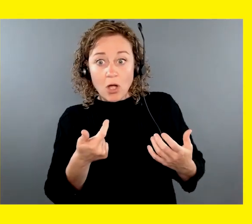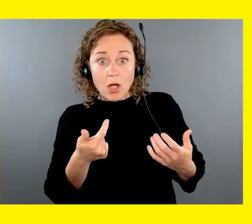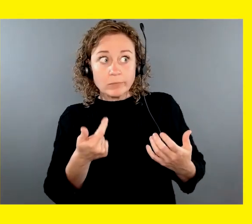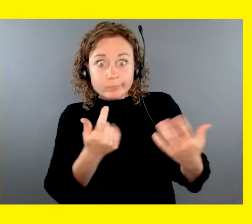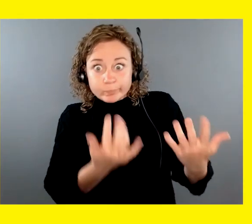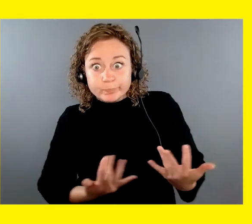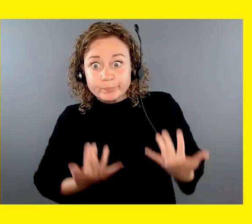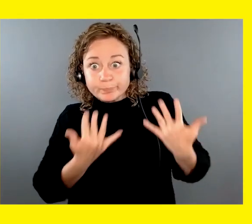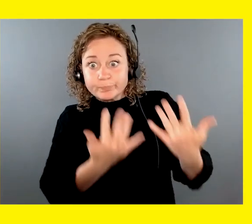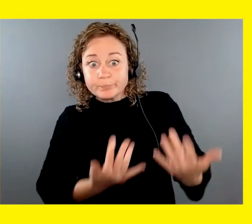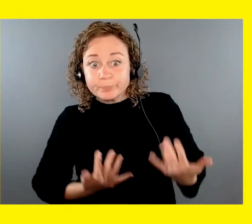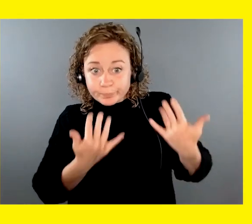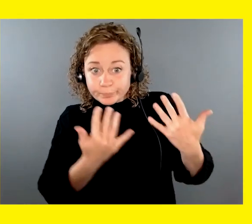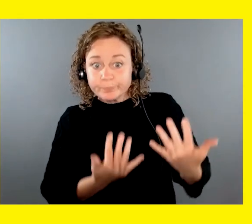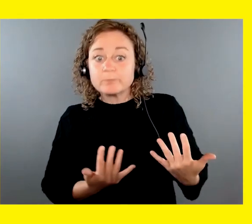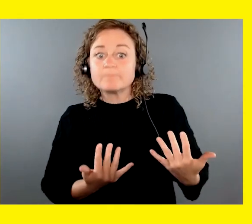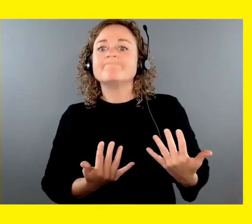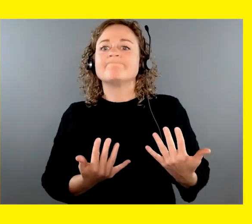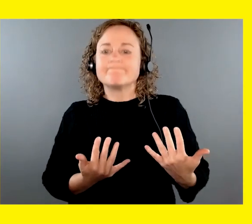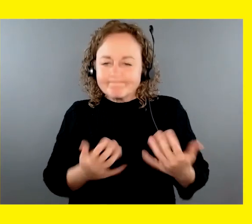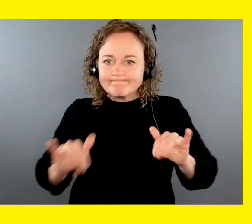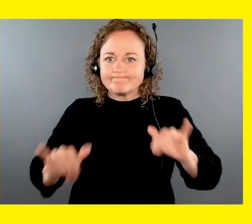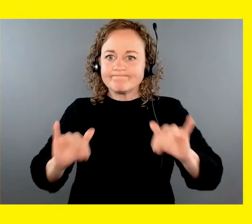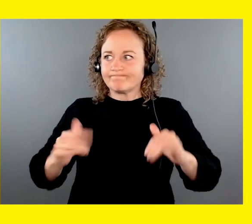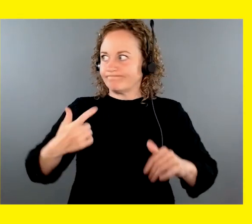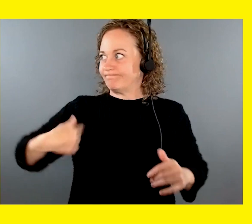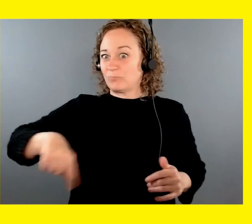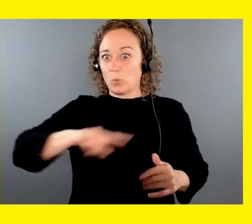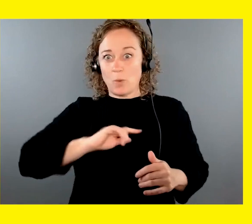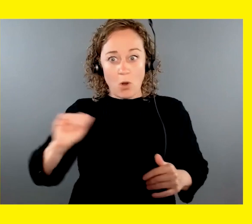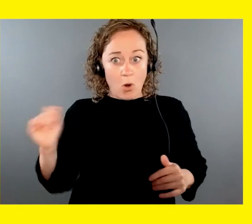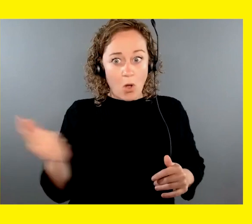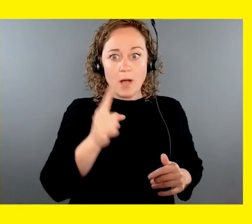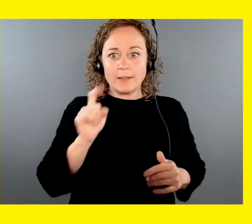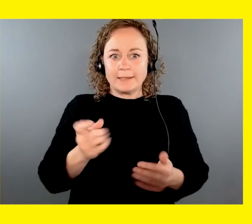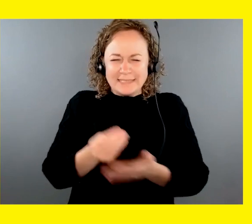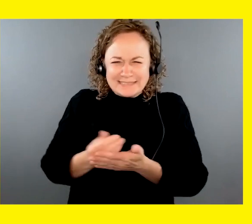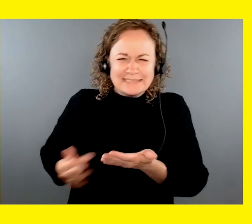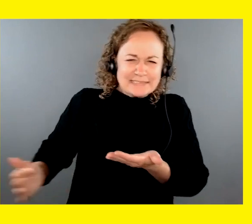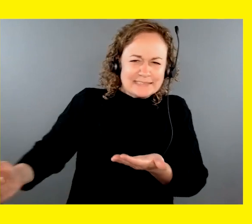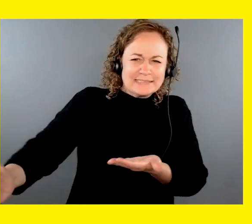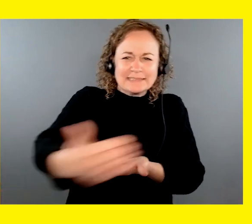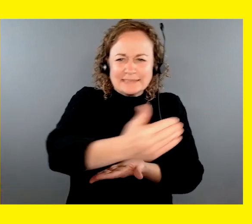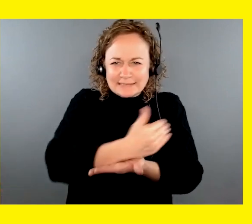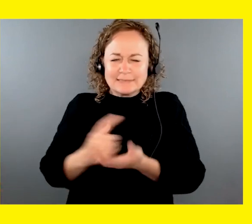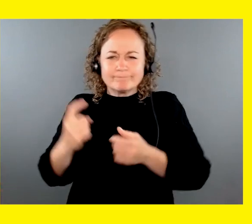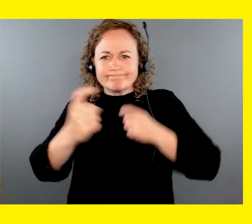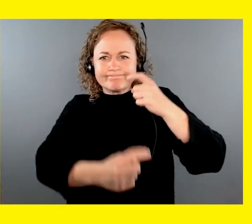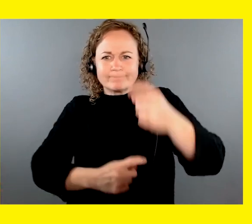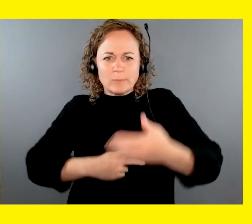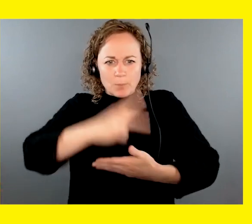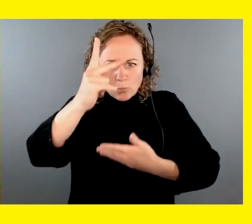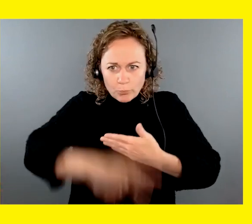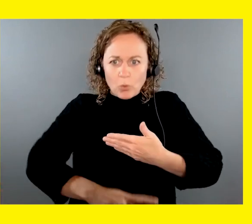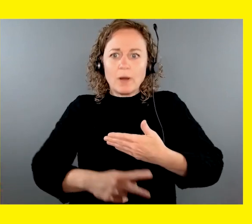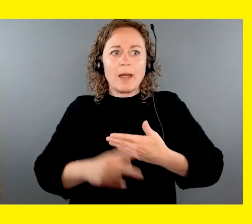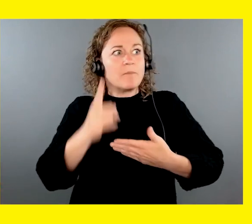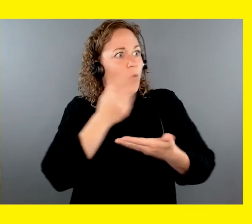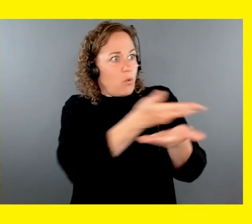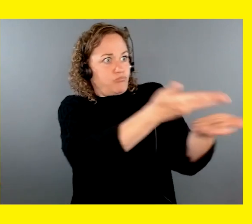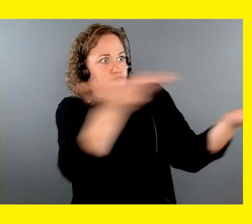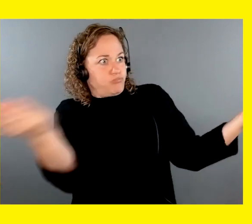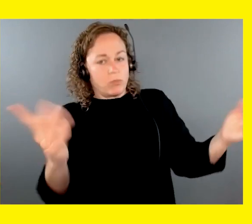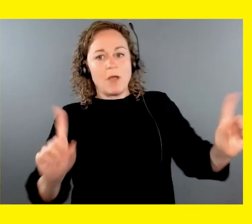CNIB Guide Dogs needs all of us to help raise funds for their program so more people who are blind or partially sighted